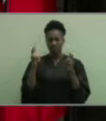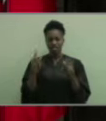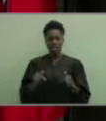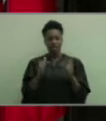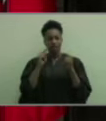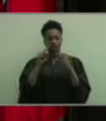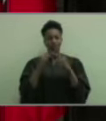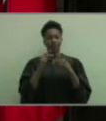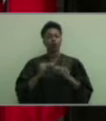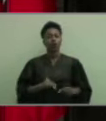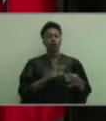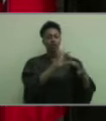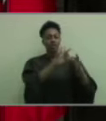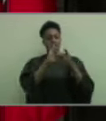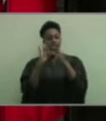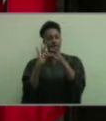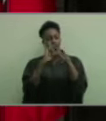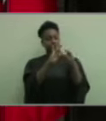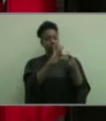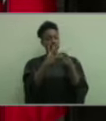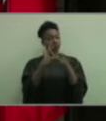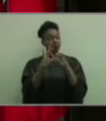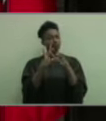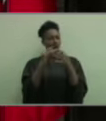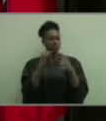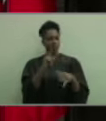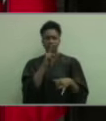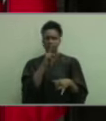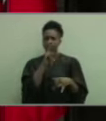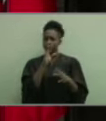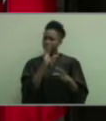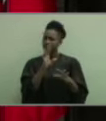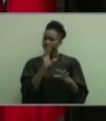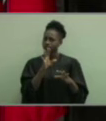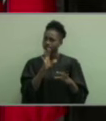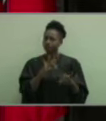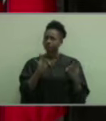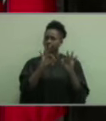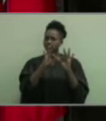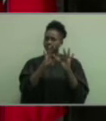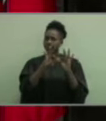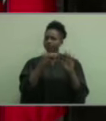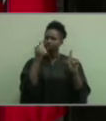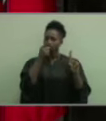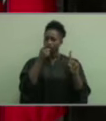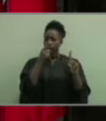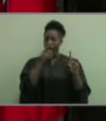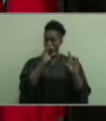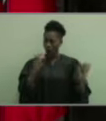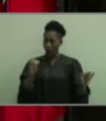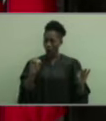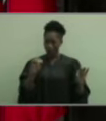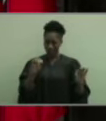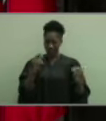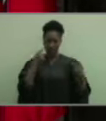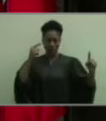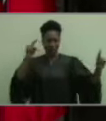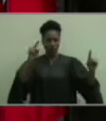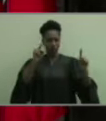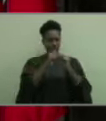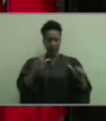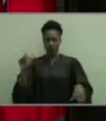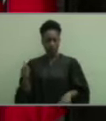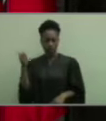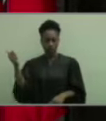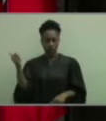And this is a very valid point. No one has ever made it big in life solely by themselves. So don't hesitate to build